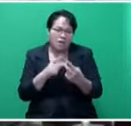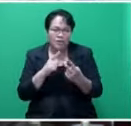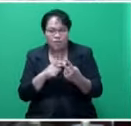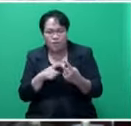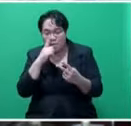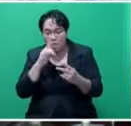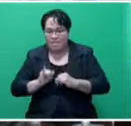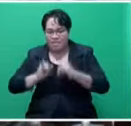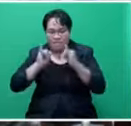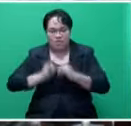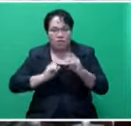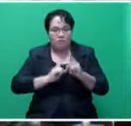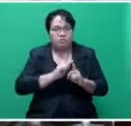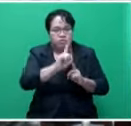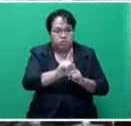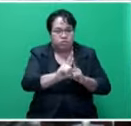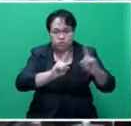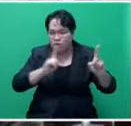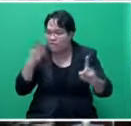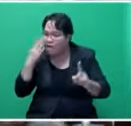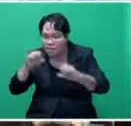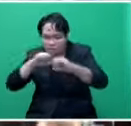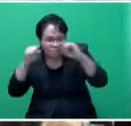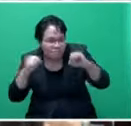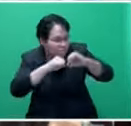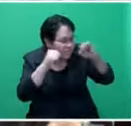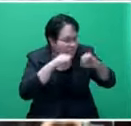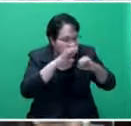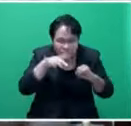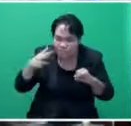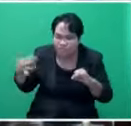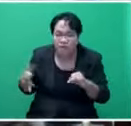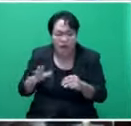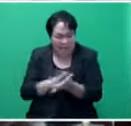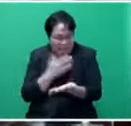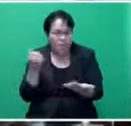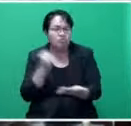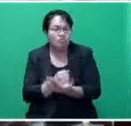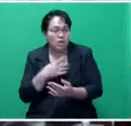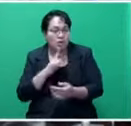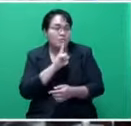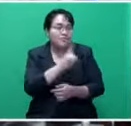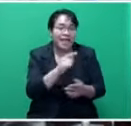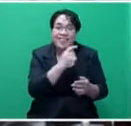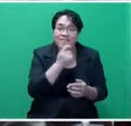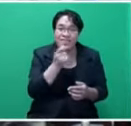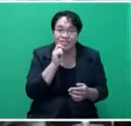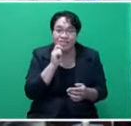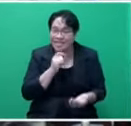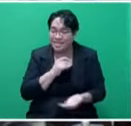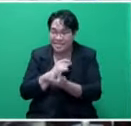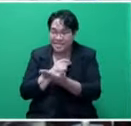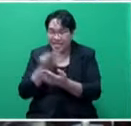going out individually in the field finding out exactly so I'm sure if we go to Tavuni Honorable Lalam Balavu is going to